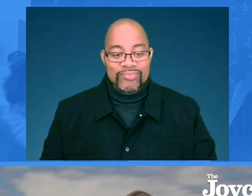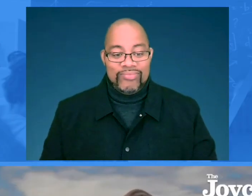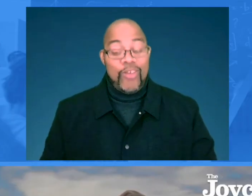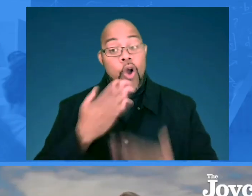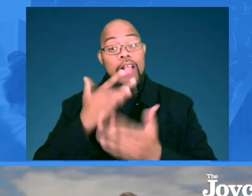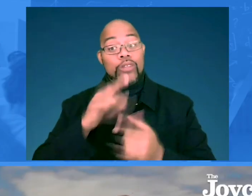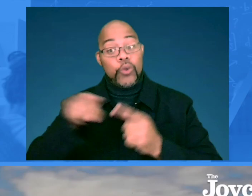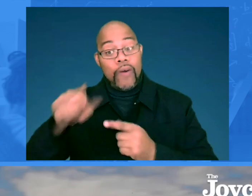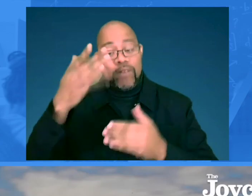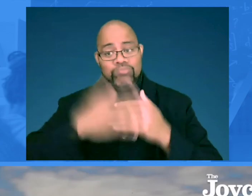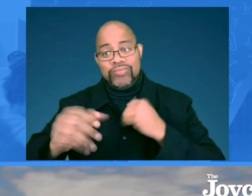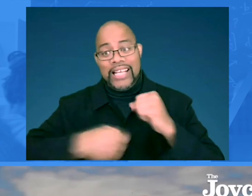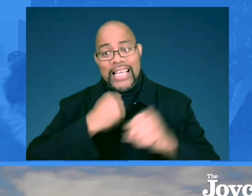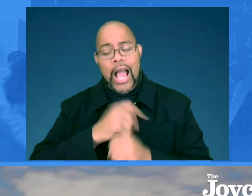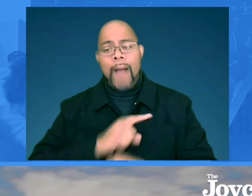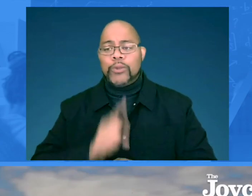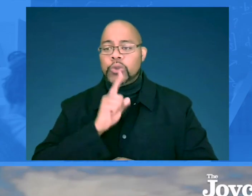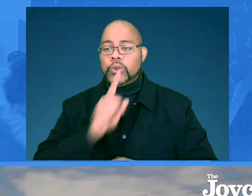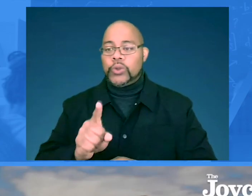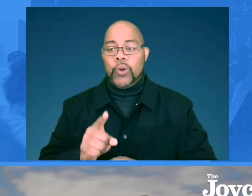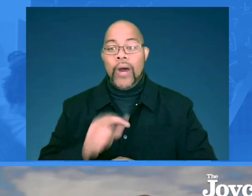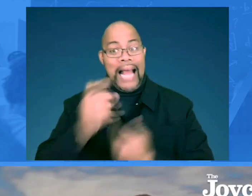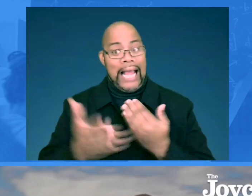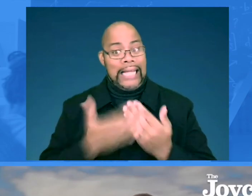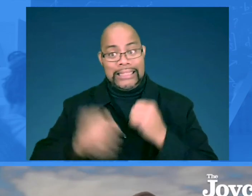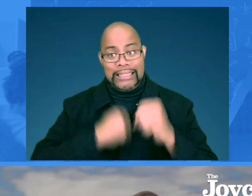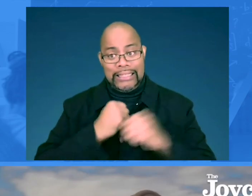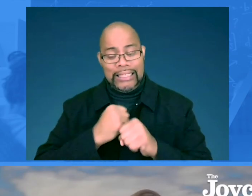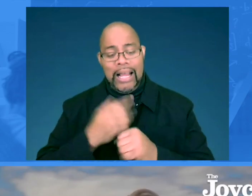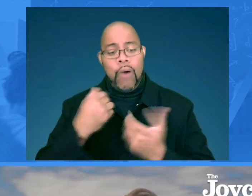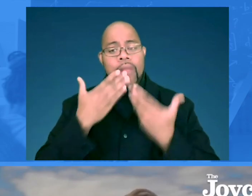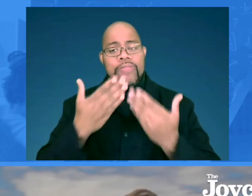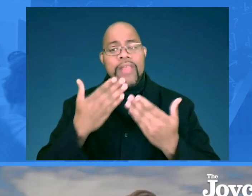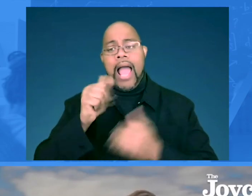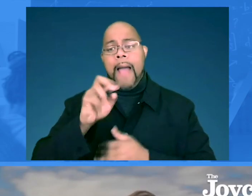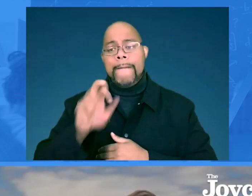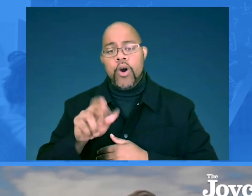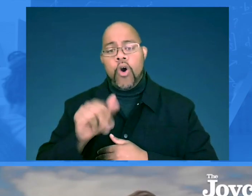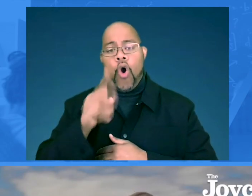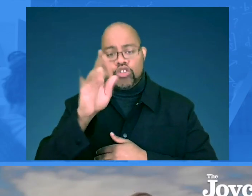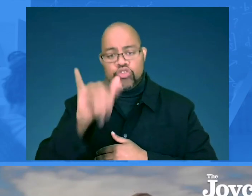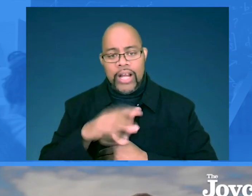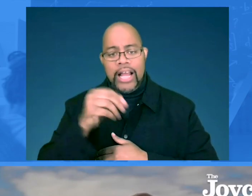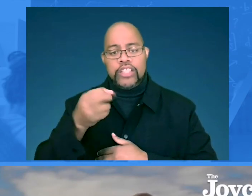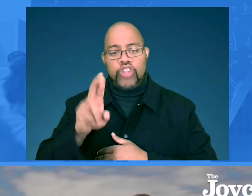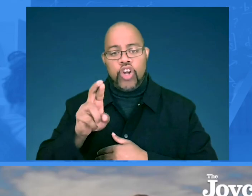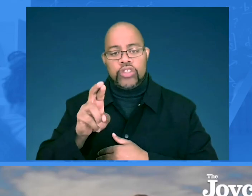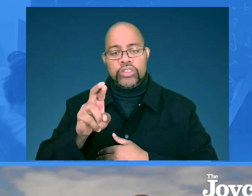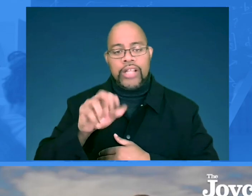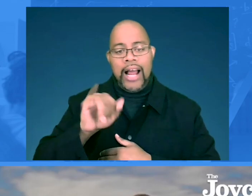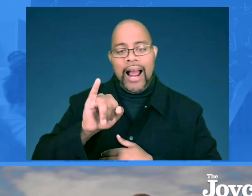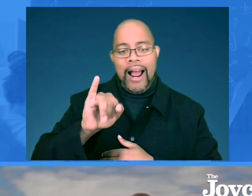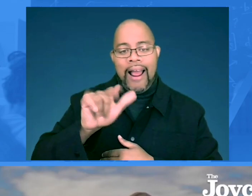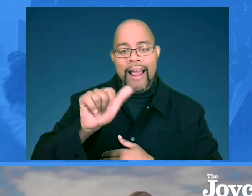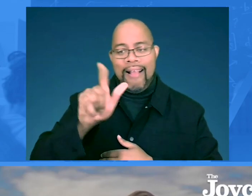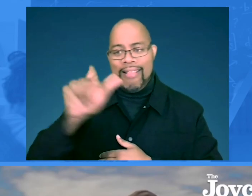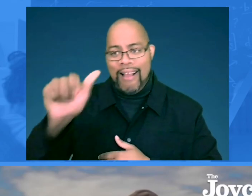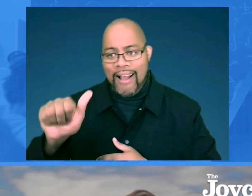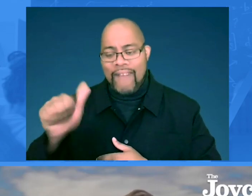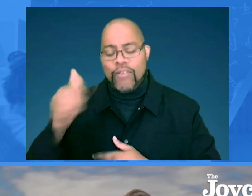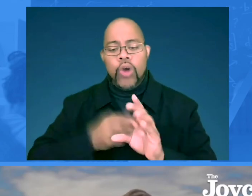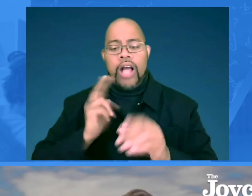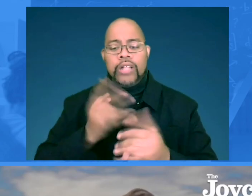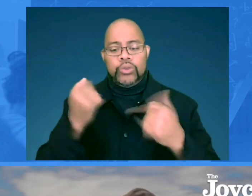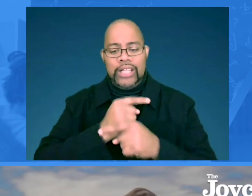Well, great. Well, good luck to you for the rest of the year. I'm sure it has not been an easy year. And I want to thank Amber, Audrey, and Dr.